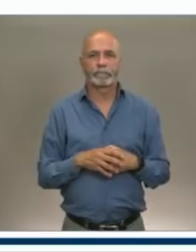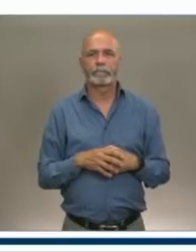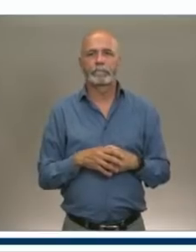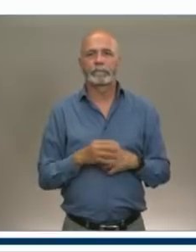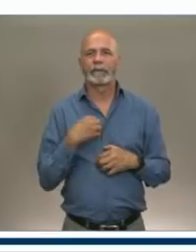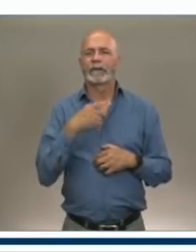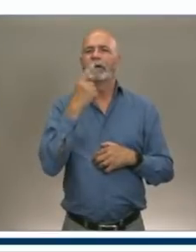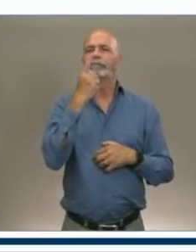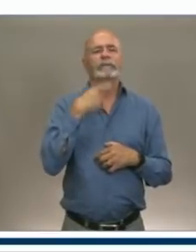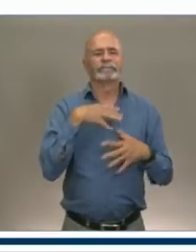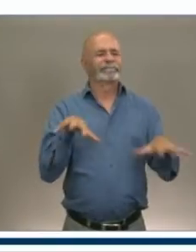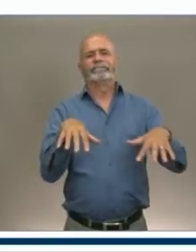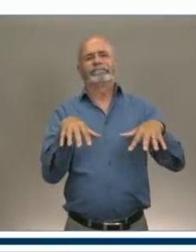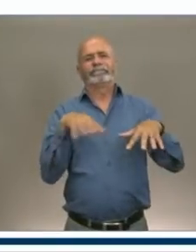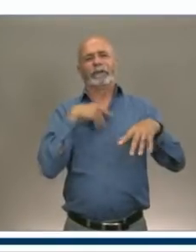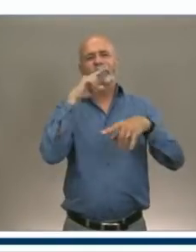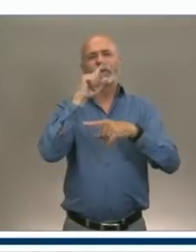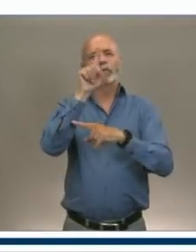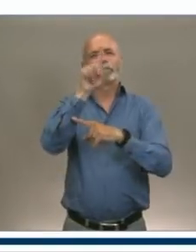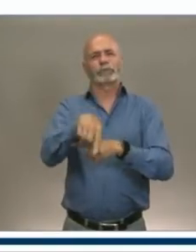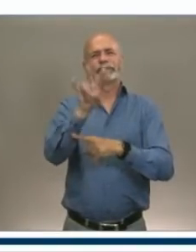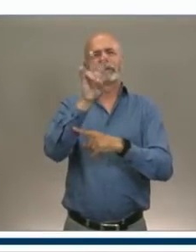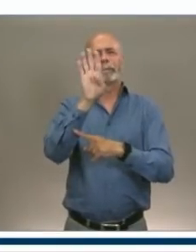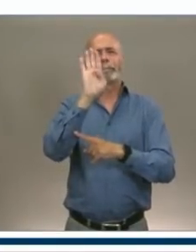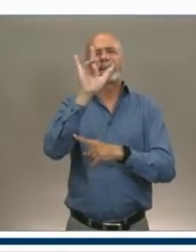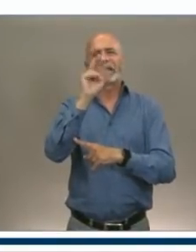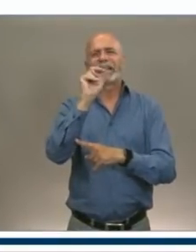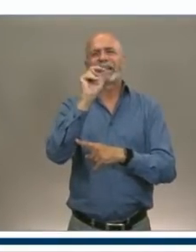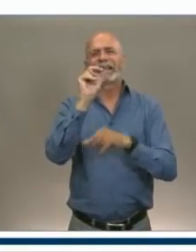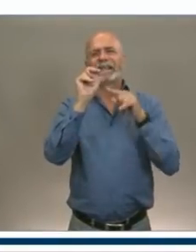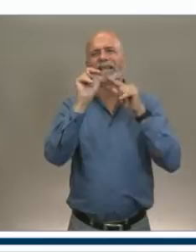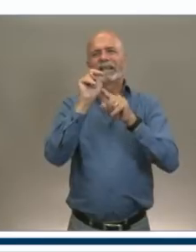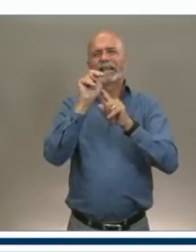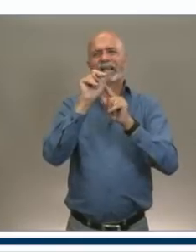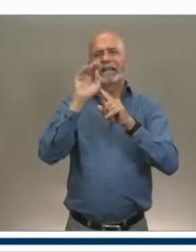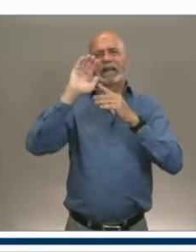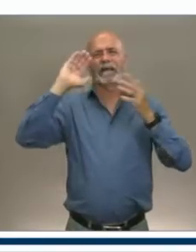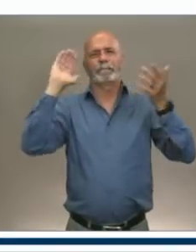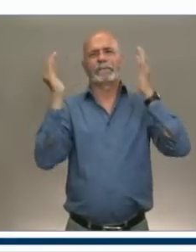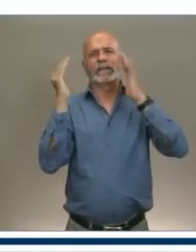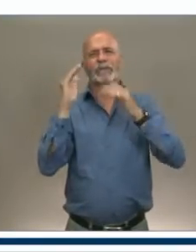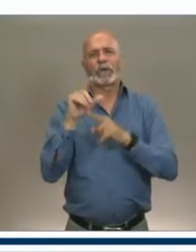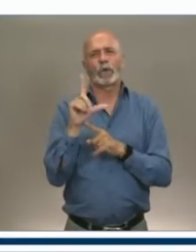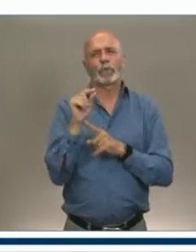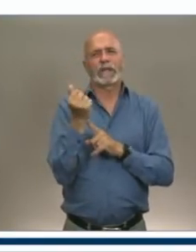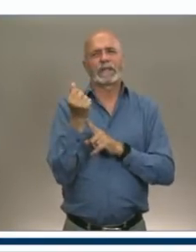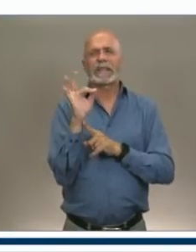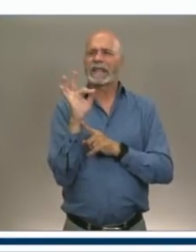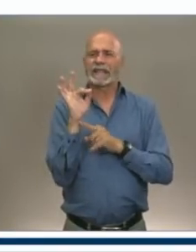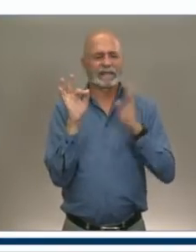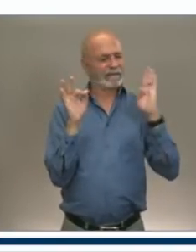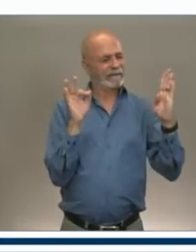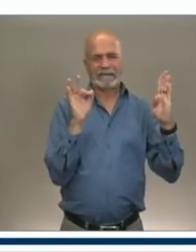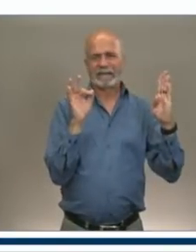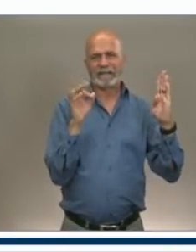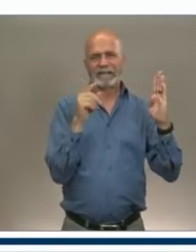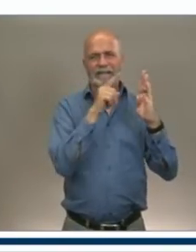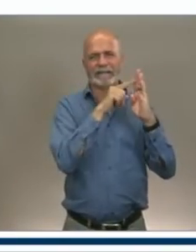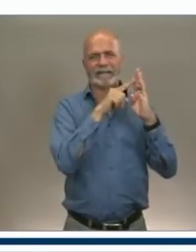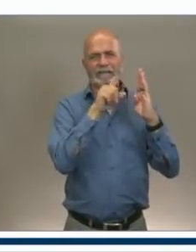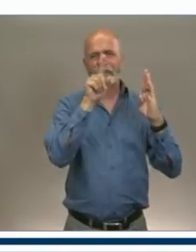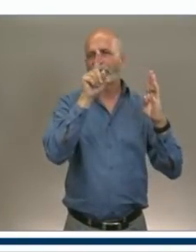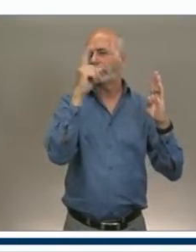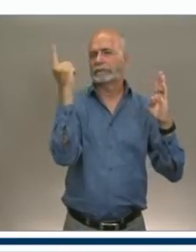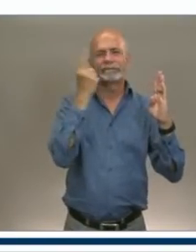billion compared to 2019. So it was more than a billion. It was closer to two billion.